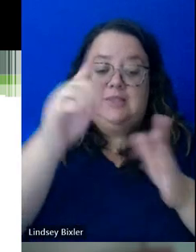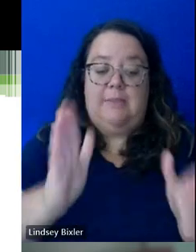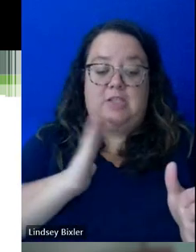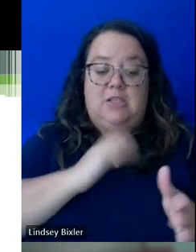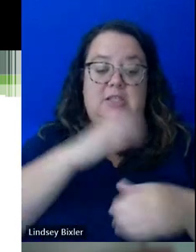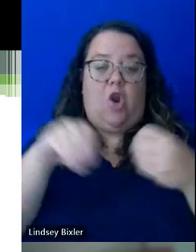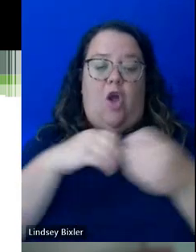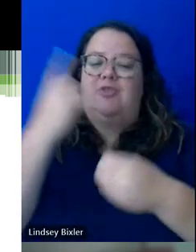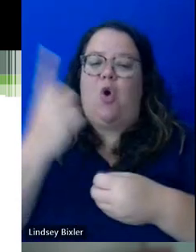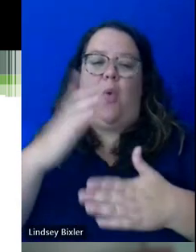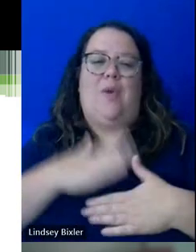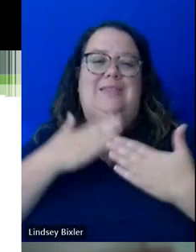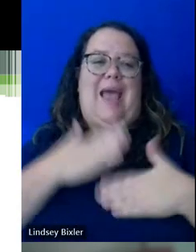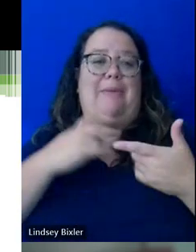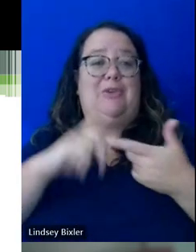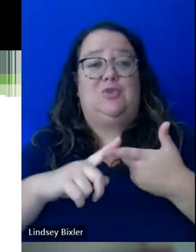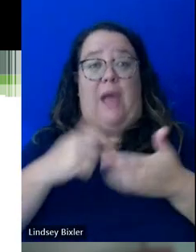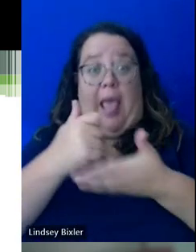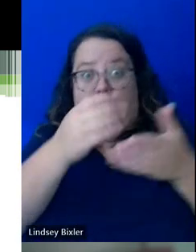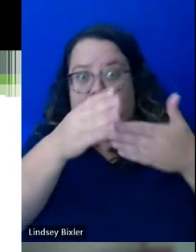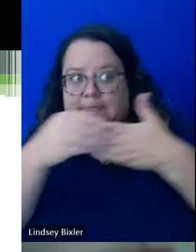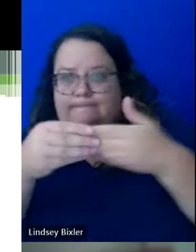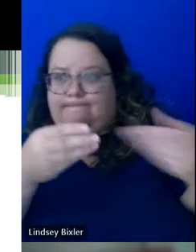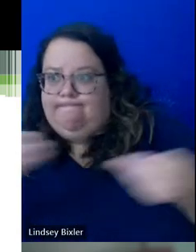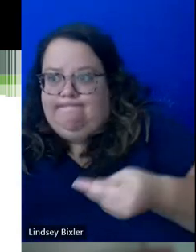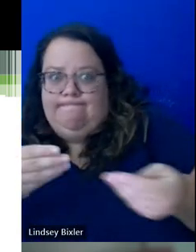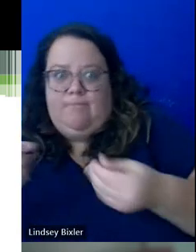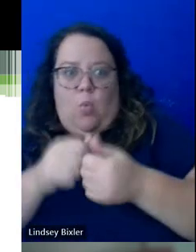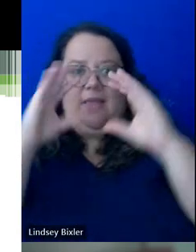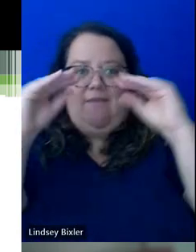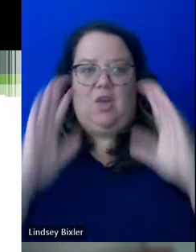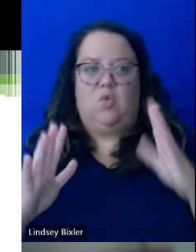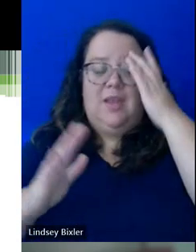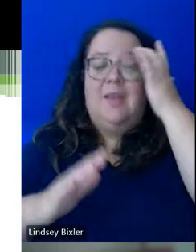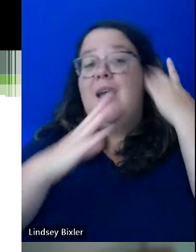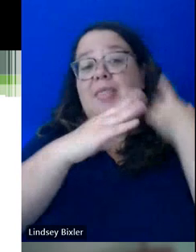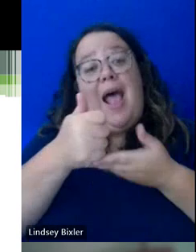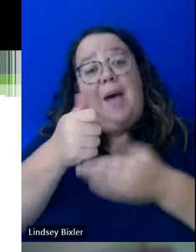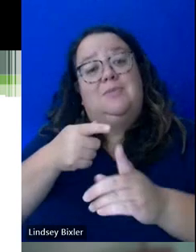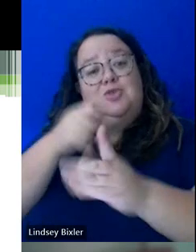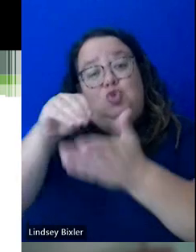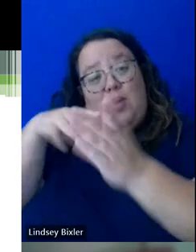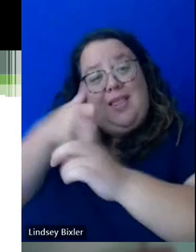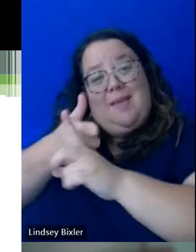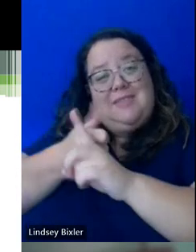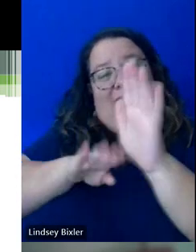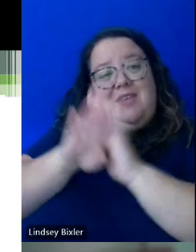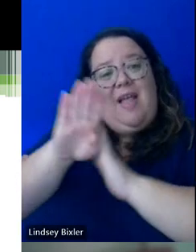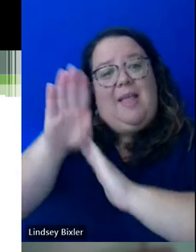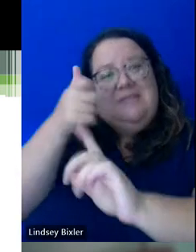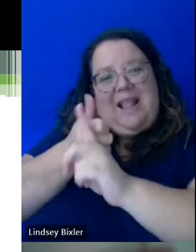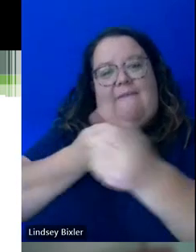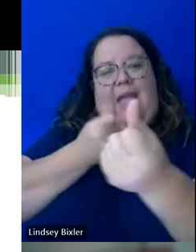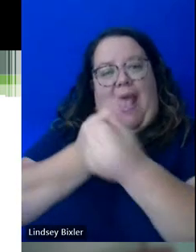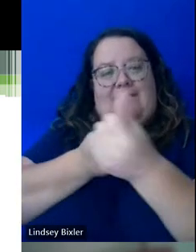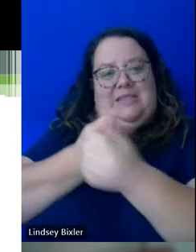facilitate those for students. And that goes back to those self-advocacy skills in terms of students getting